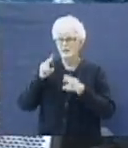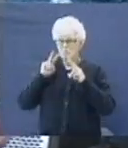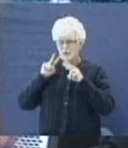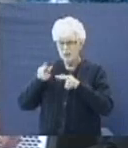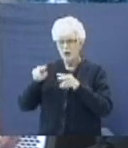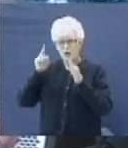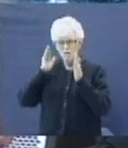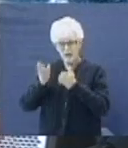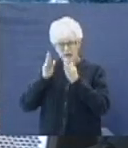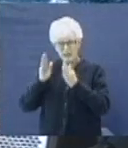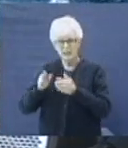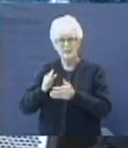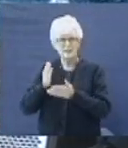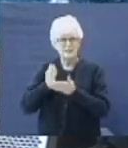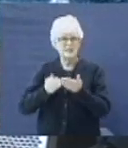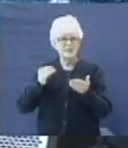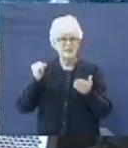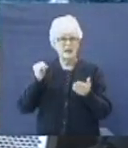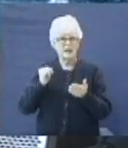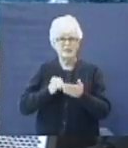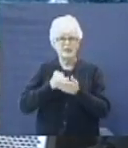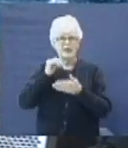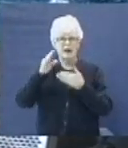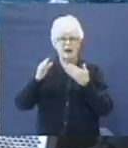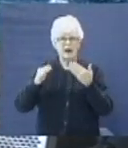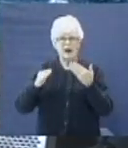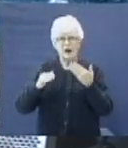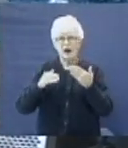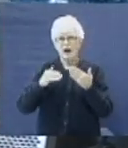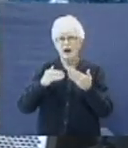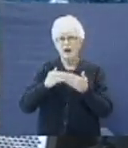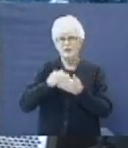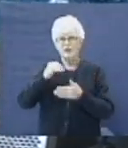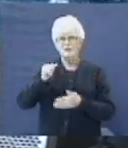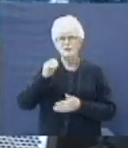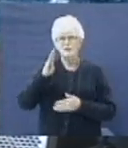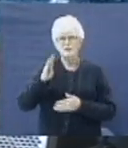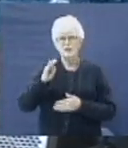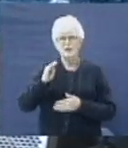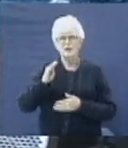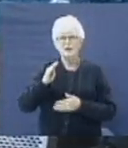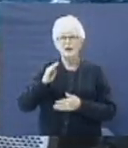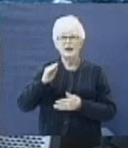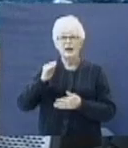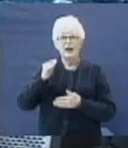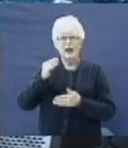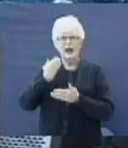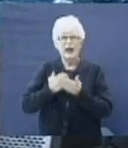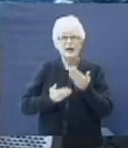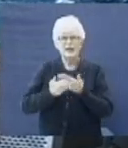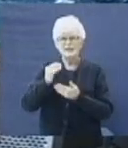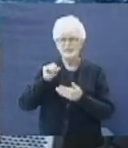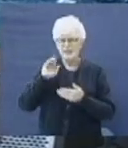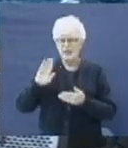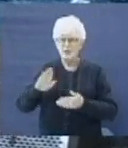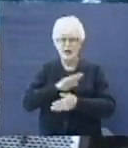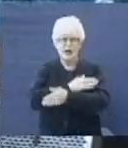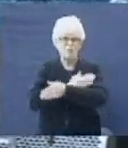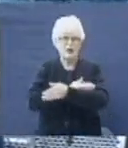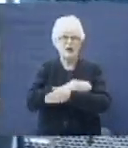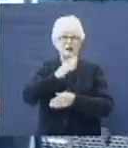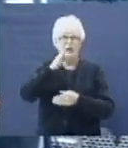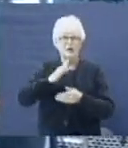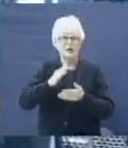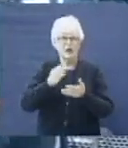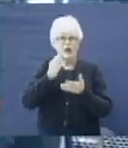Behold, not some of it, but all that he hath, watch this, is in thy power. It's like